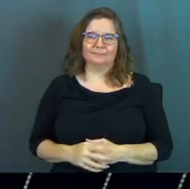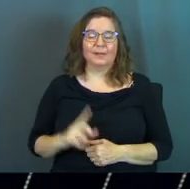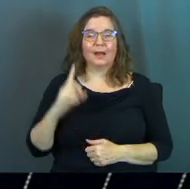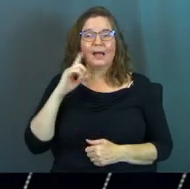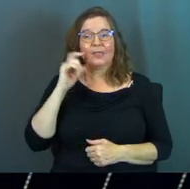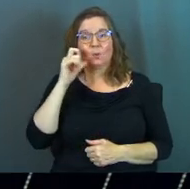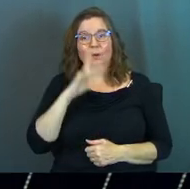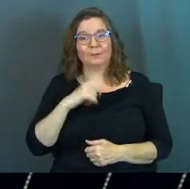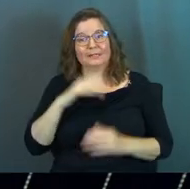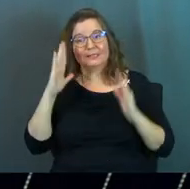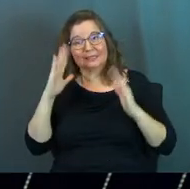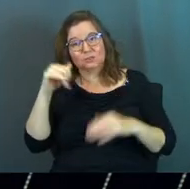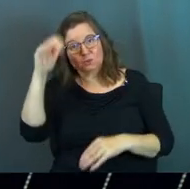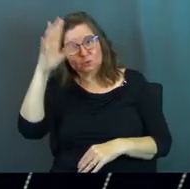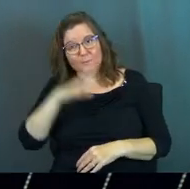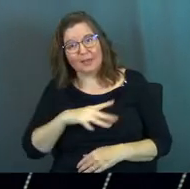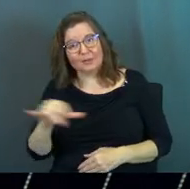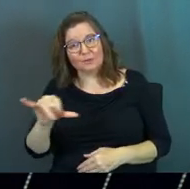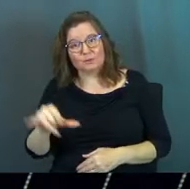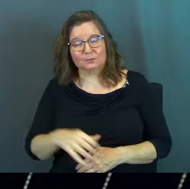But I think women need to listen to men.